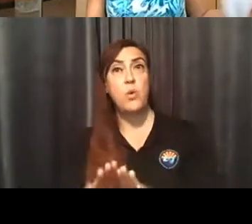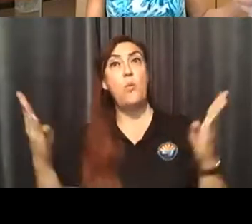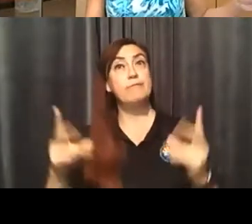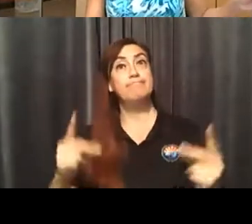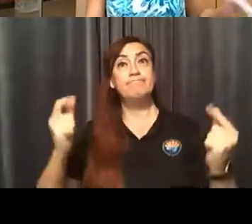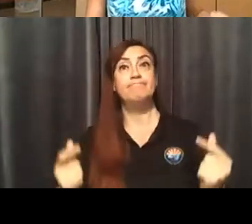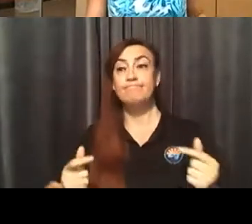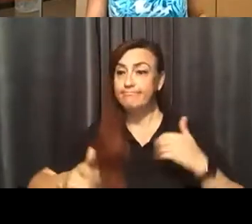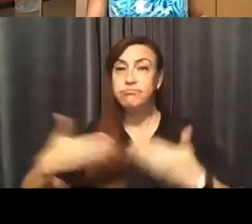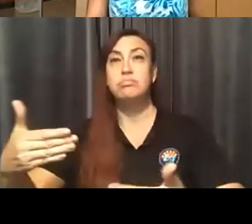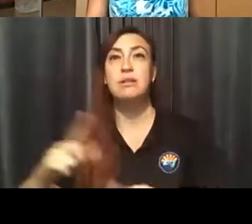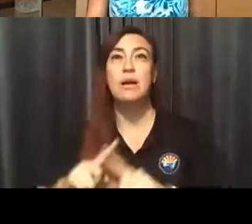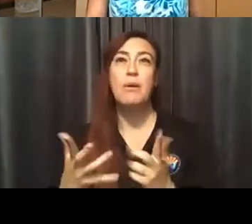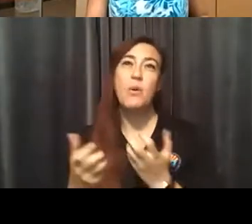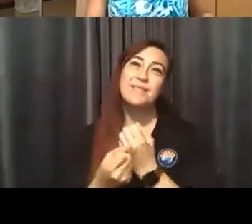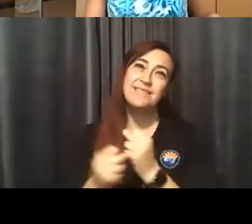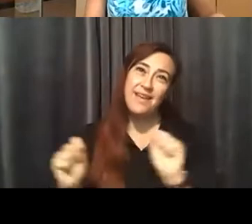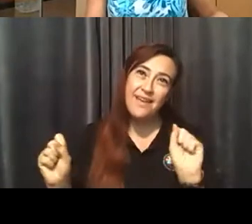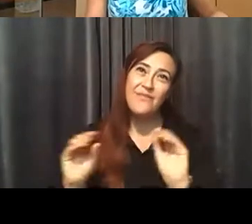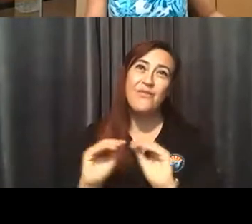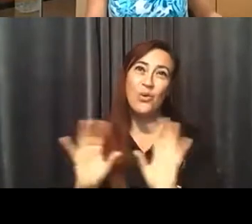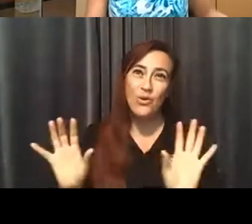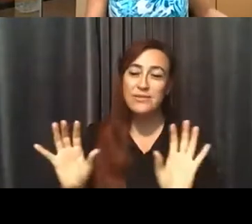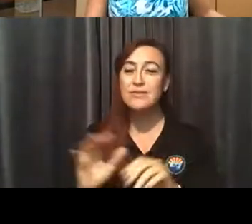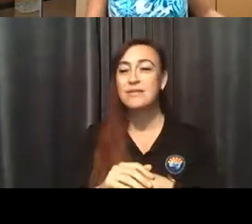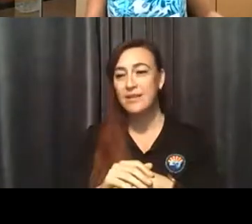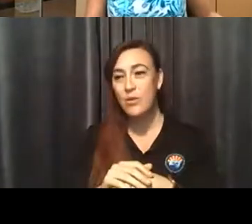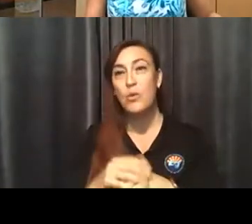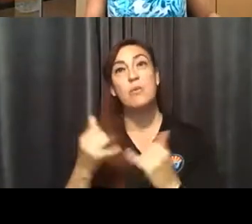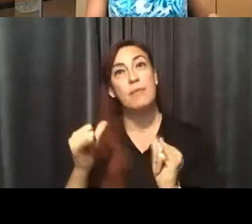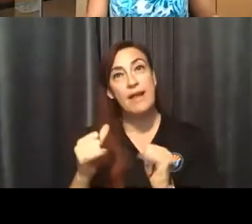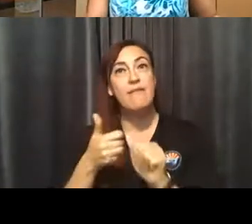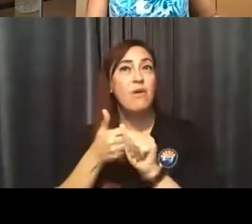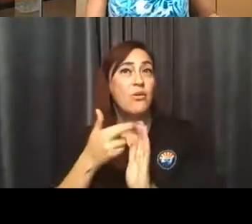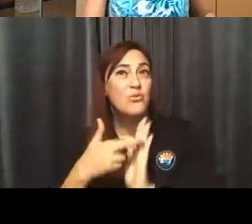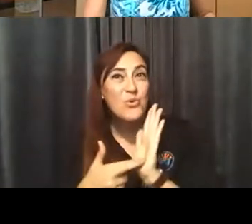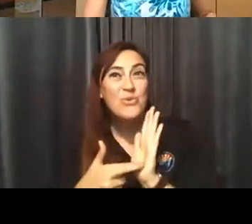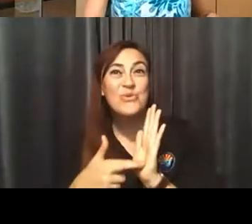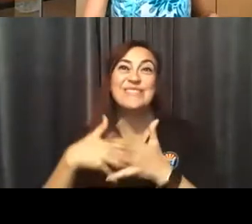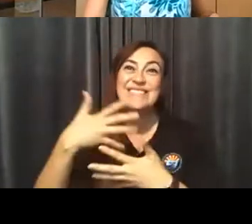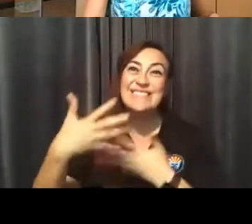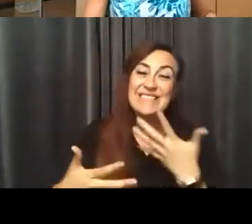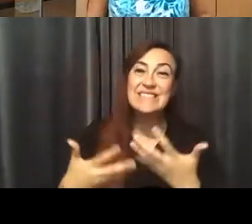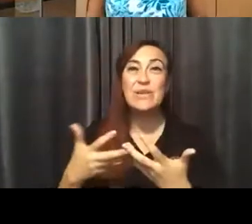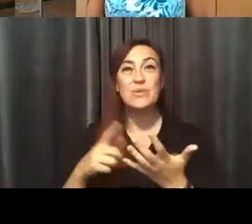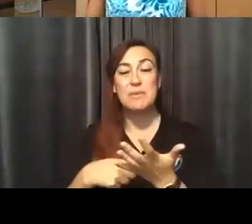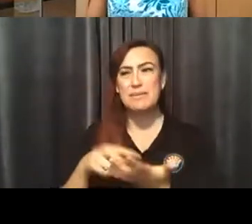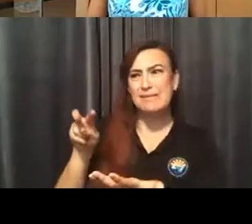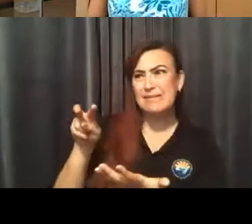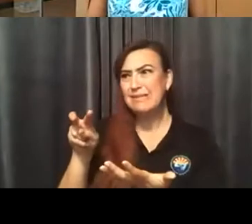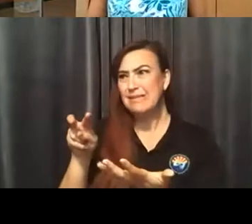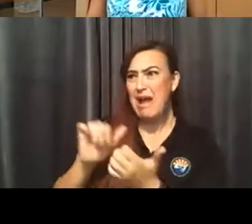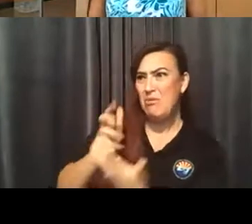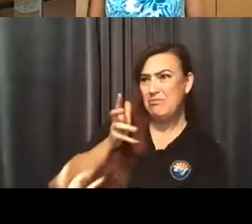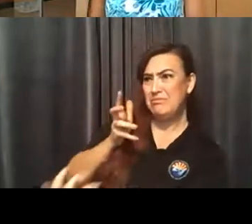we want to do it safely. And I know that they want to play within the rules. And sometimes it's hard to understand what all these rules and guidelines